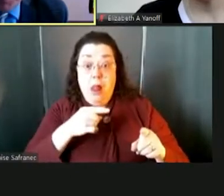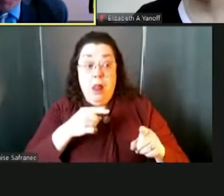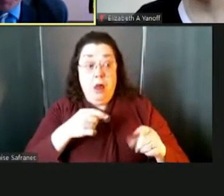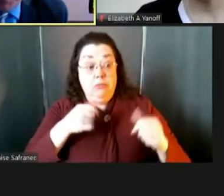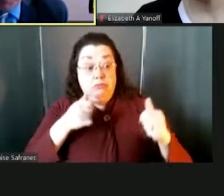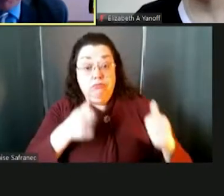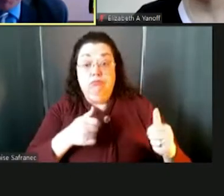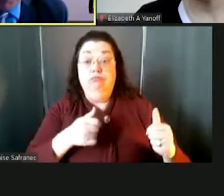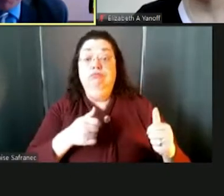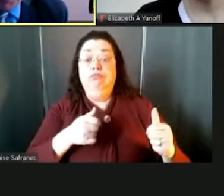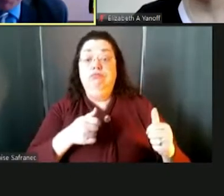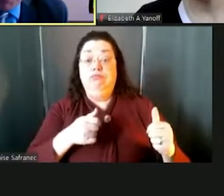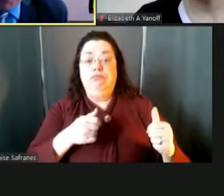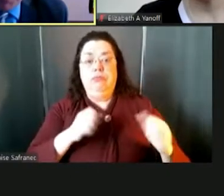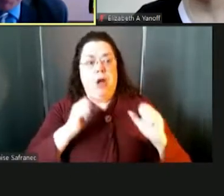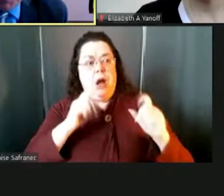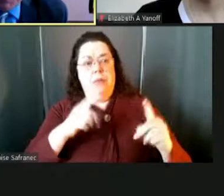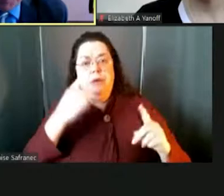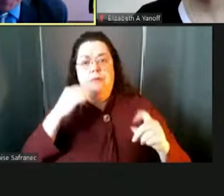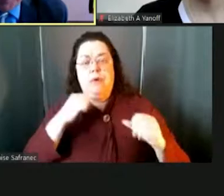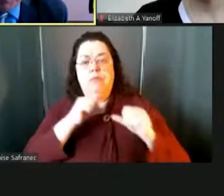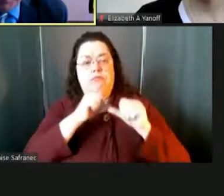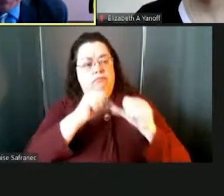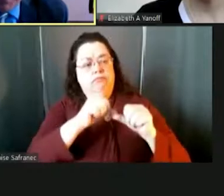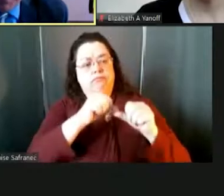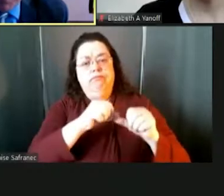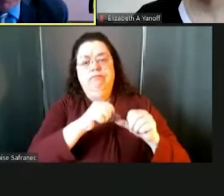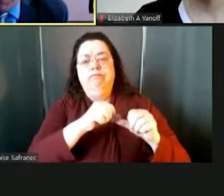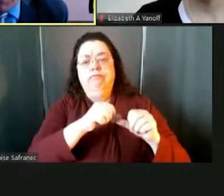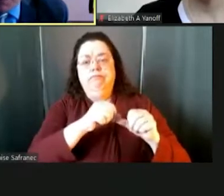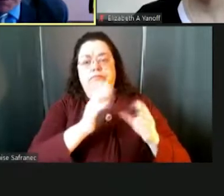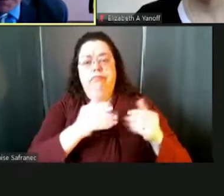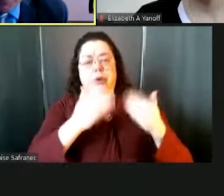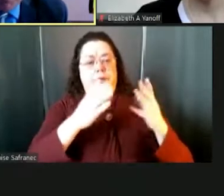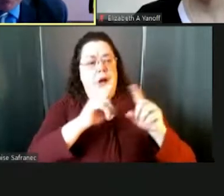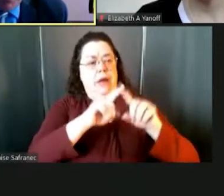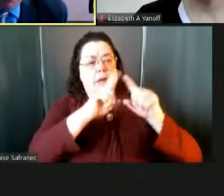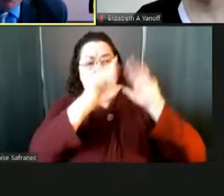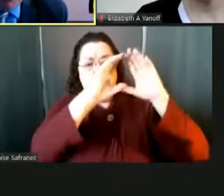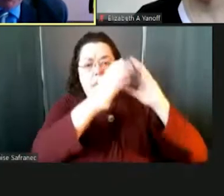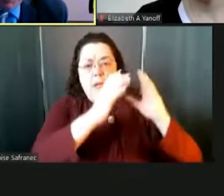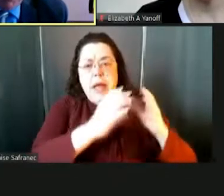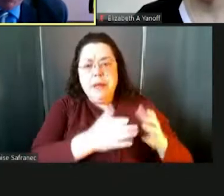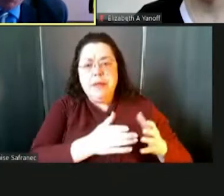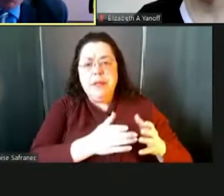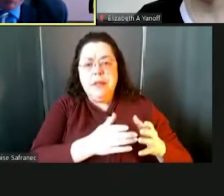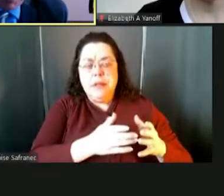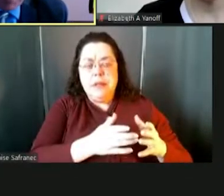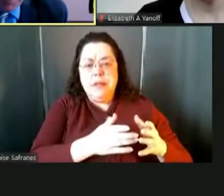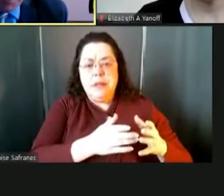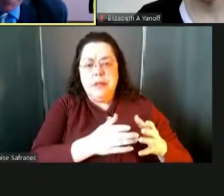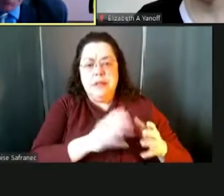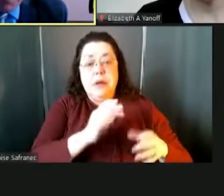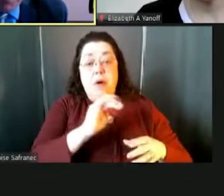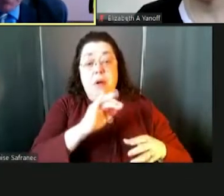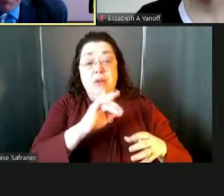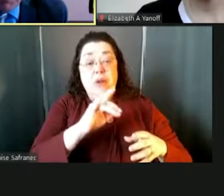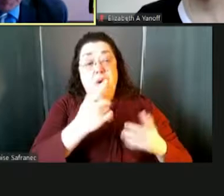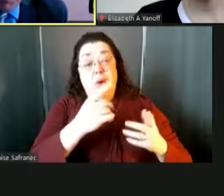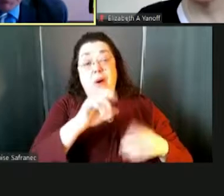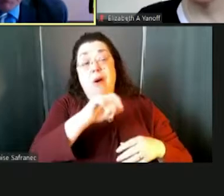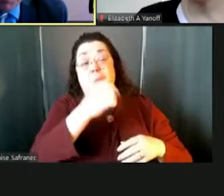the opportunity in the future for us to continue to provide different courses as well as alternative education